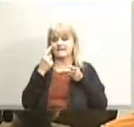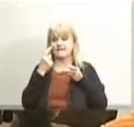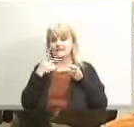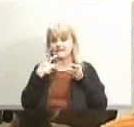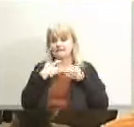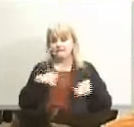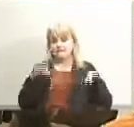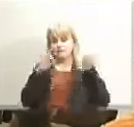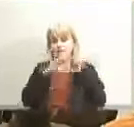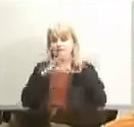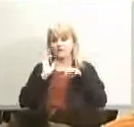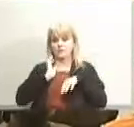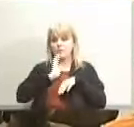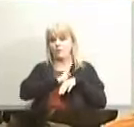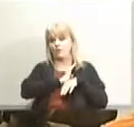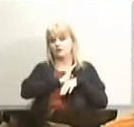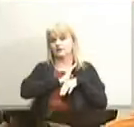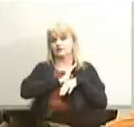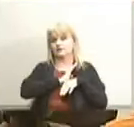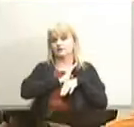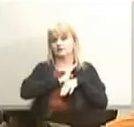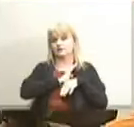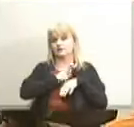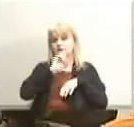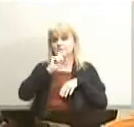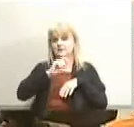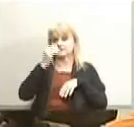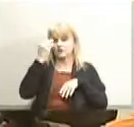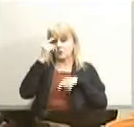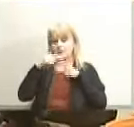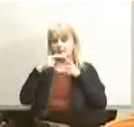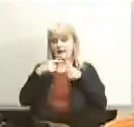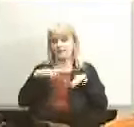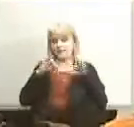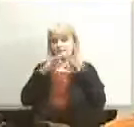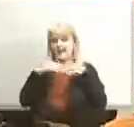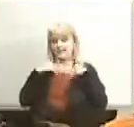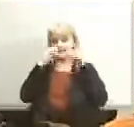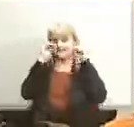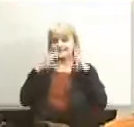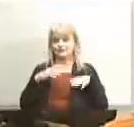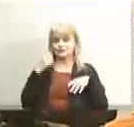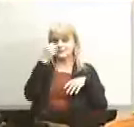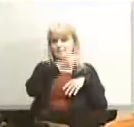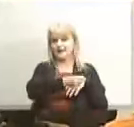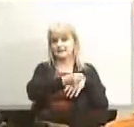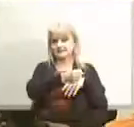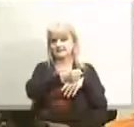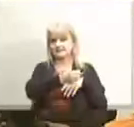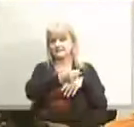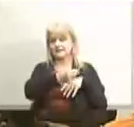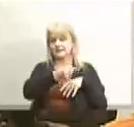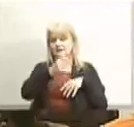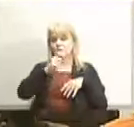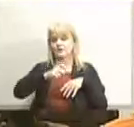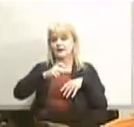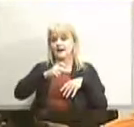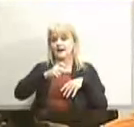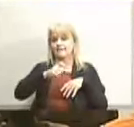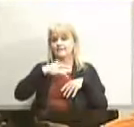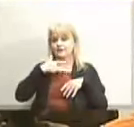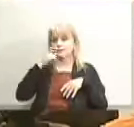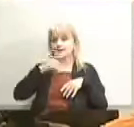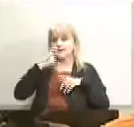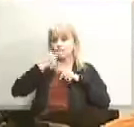to know we heard today in our work session about the importance of having teachers in place so if we could have a monthly update on